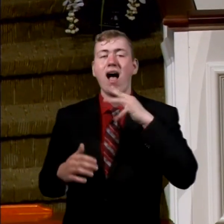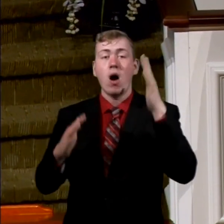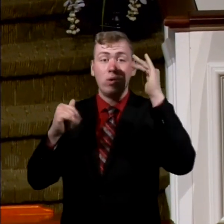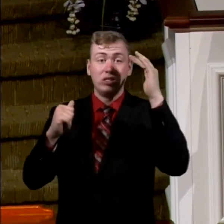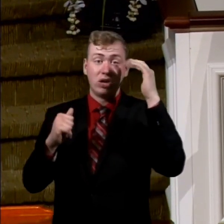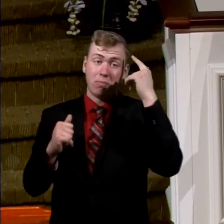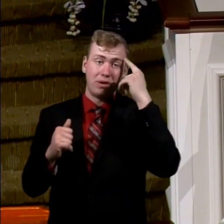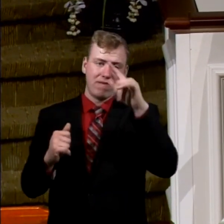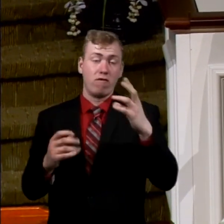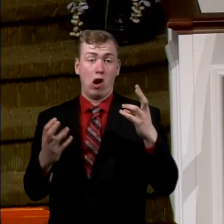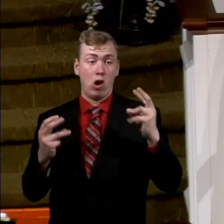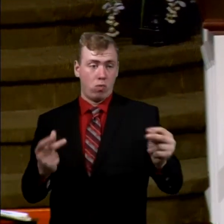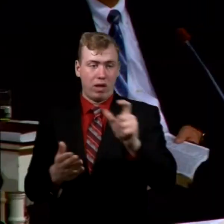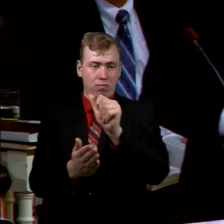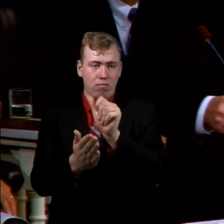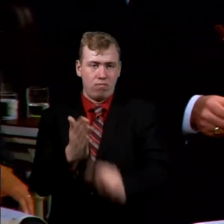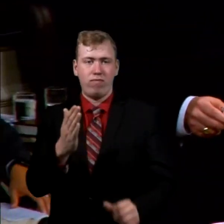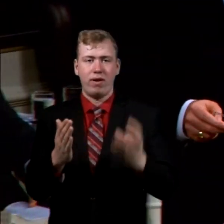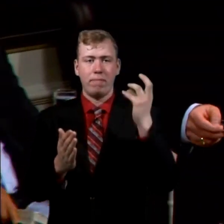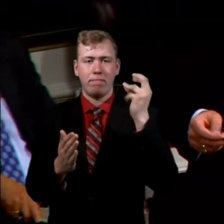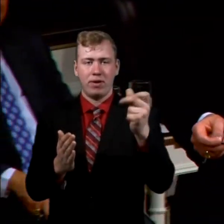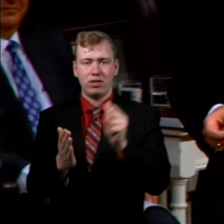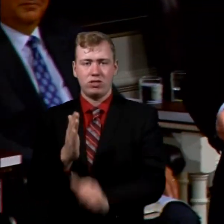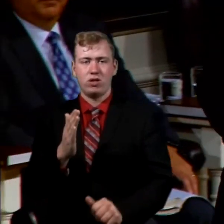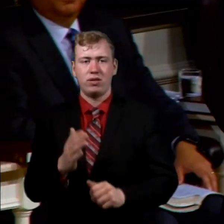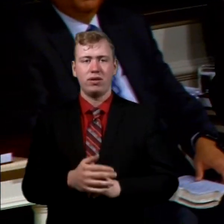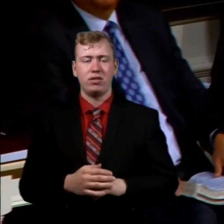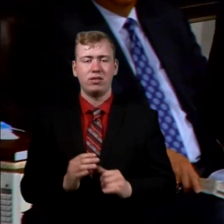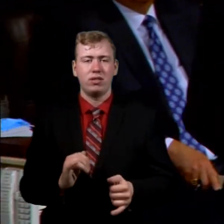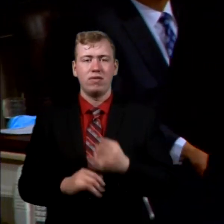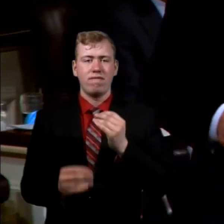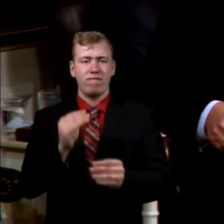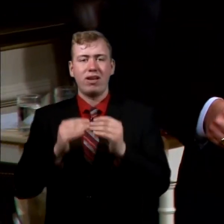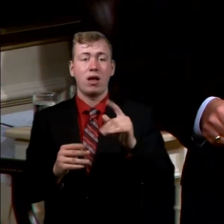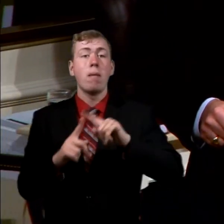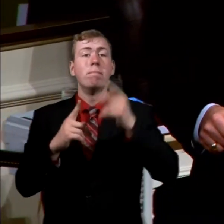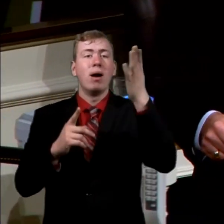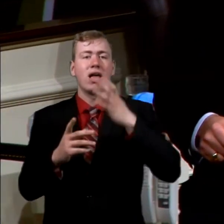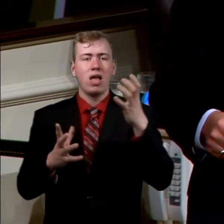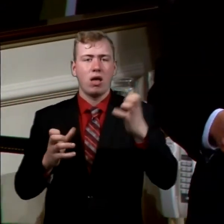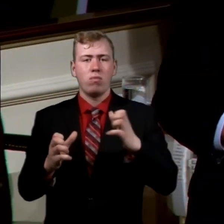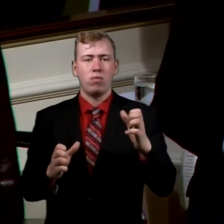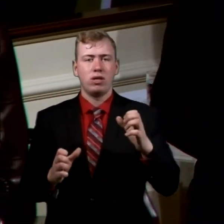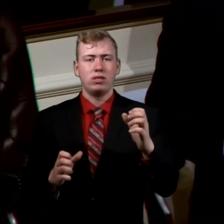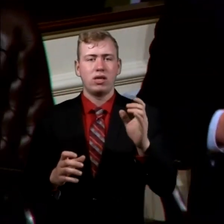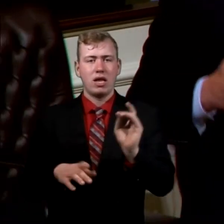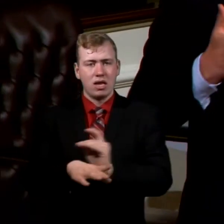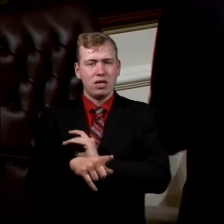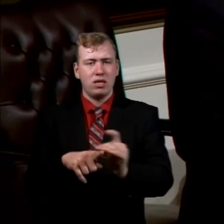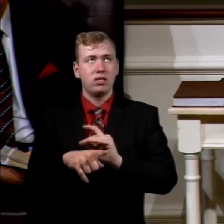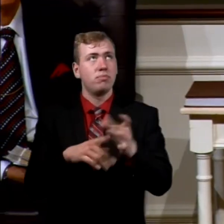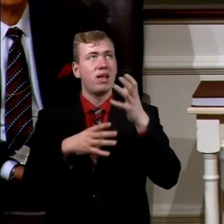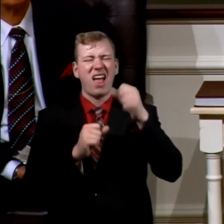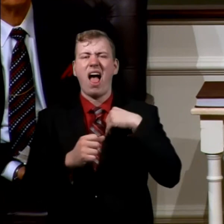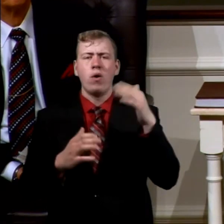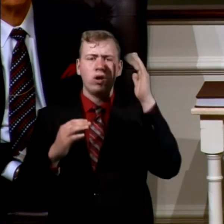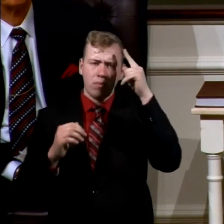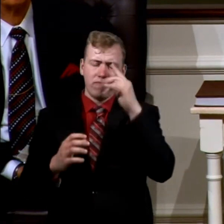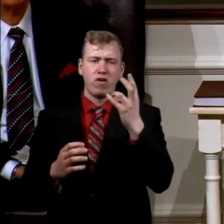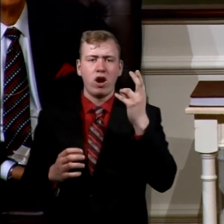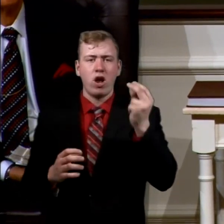surgery, and God wanted to exercise discipline and faith. I was hoping for a quick fix.